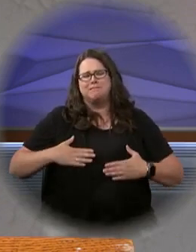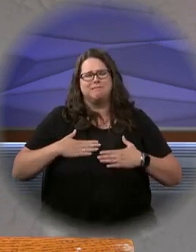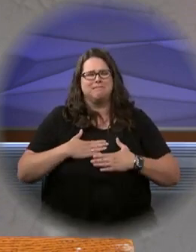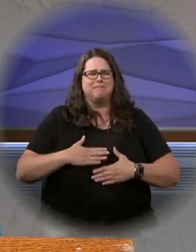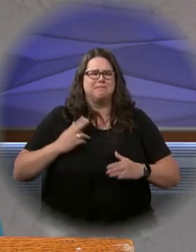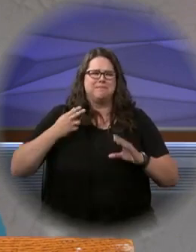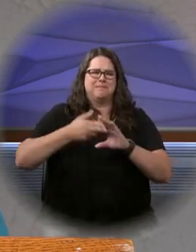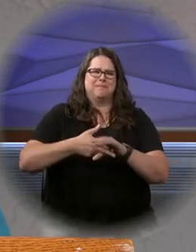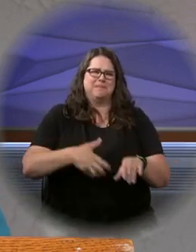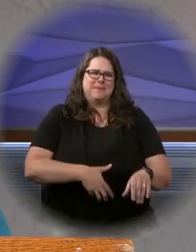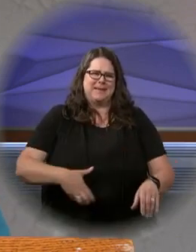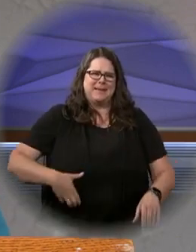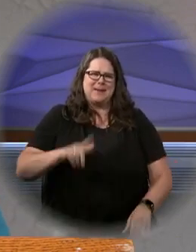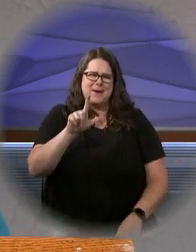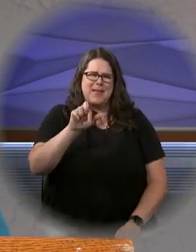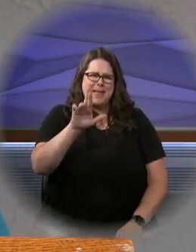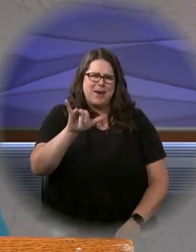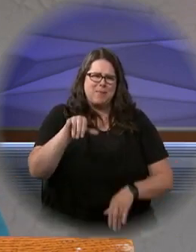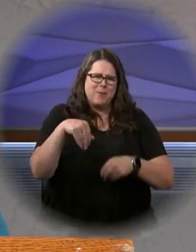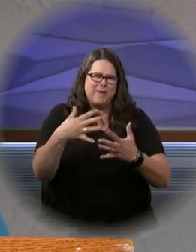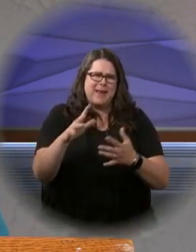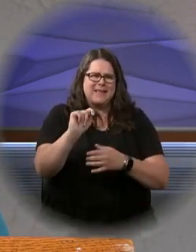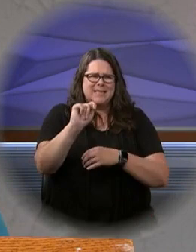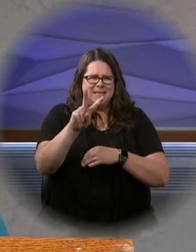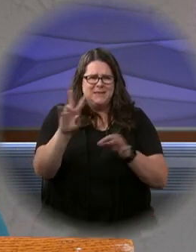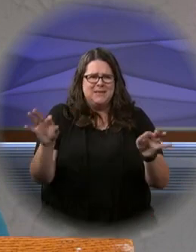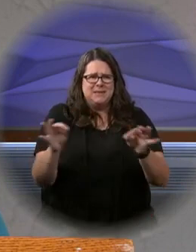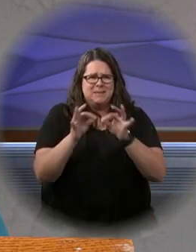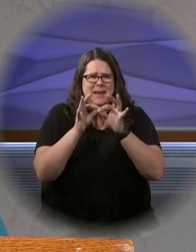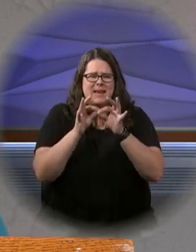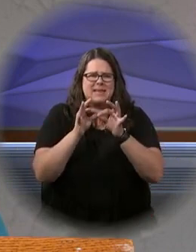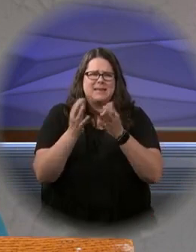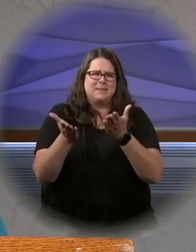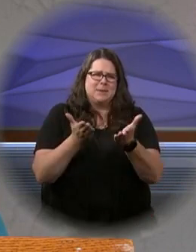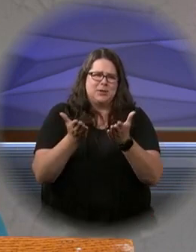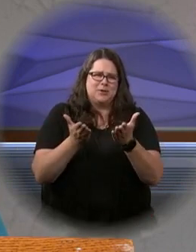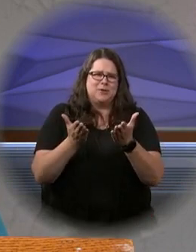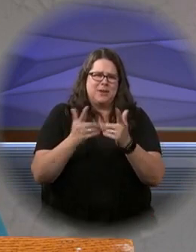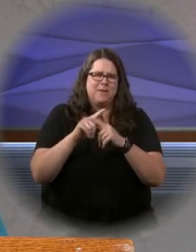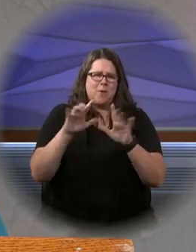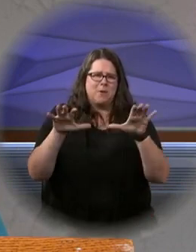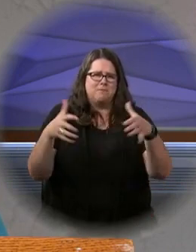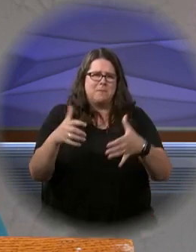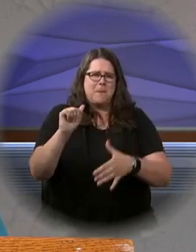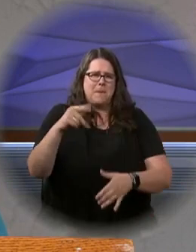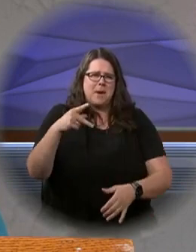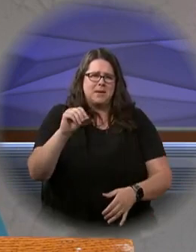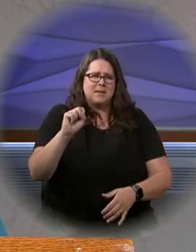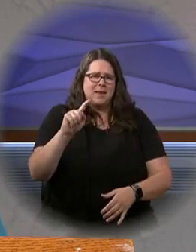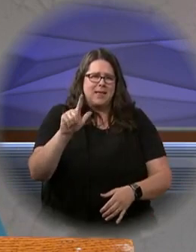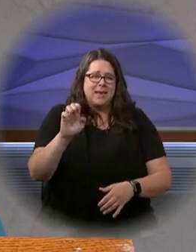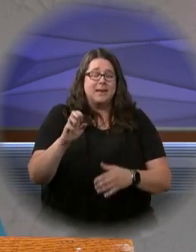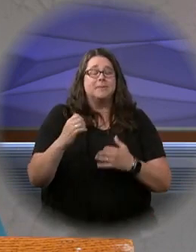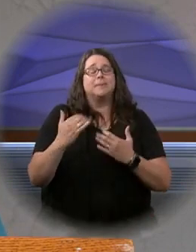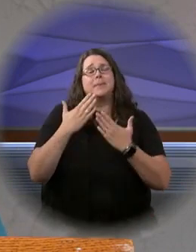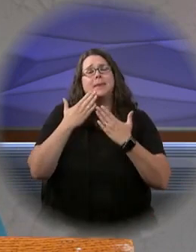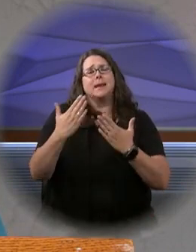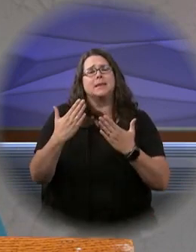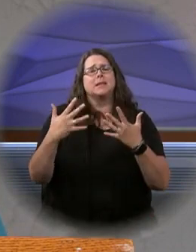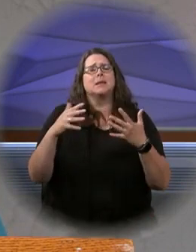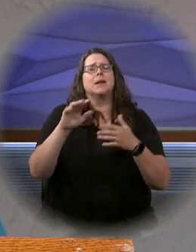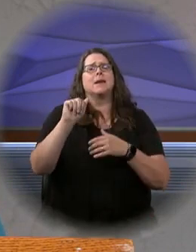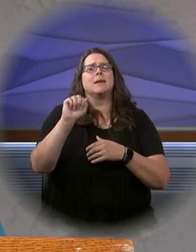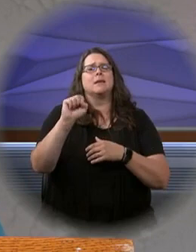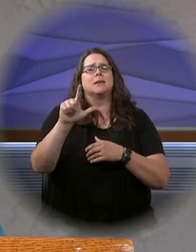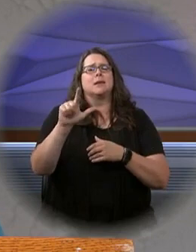to join Monsignor Larry in providing this television Mass ministry of the Apostolate. Thanks to the